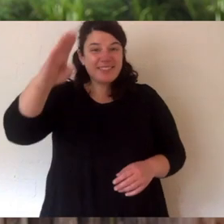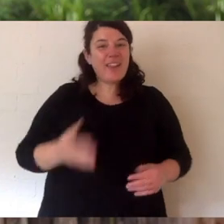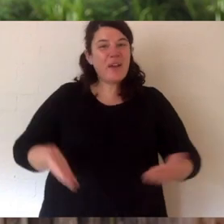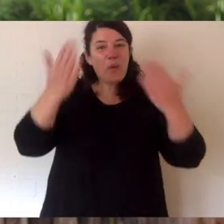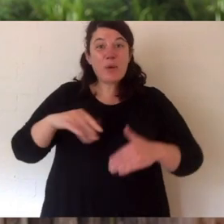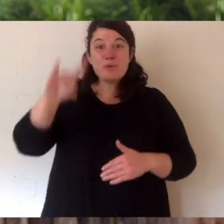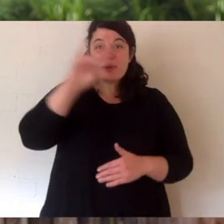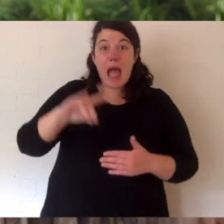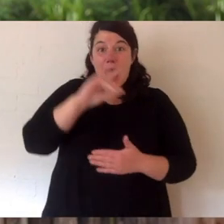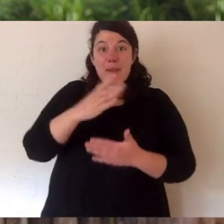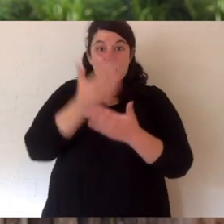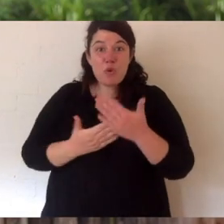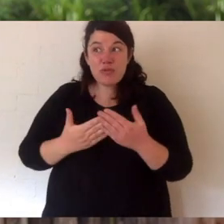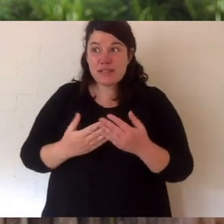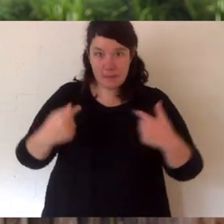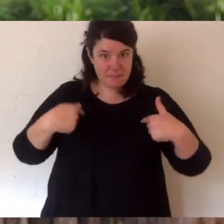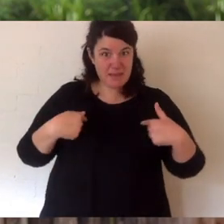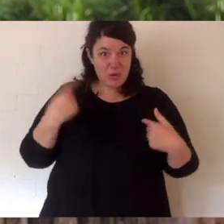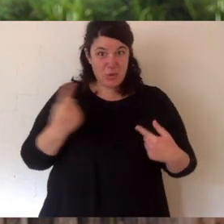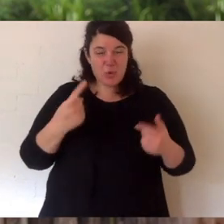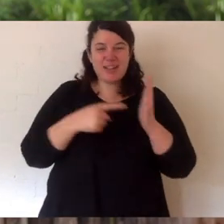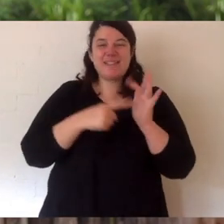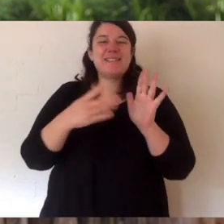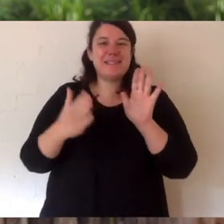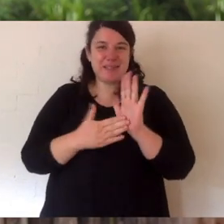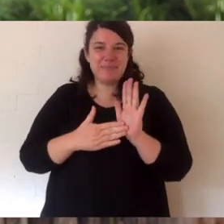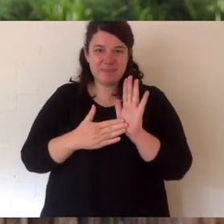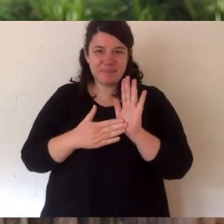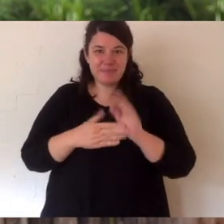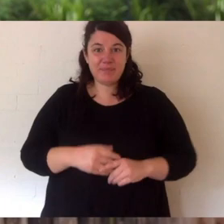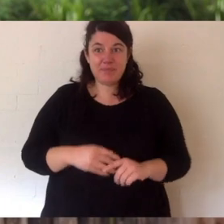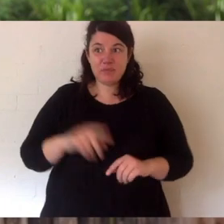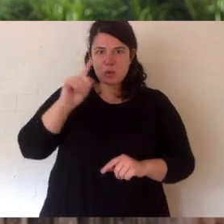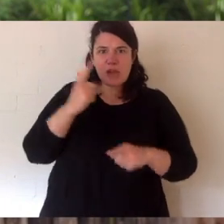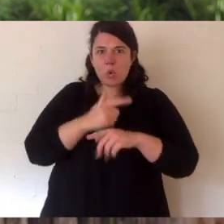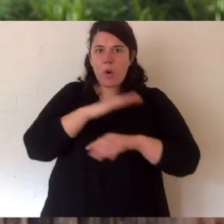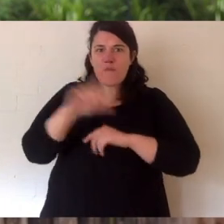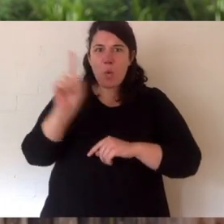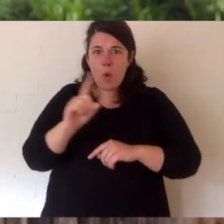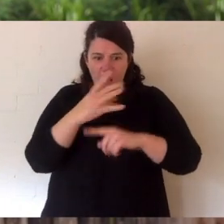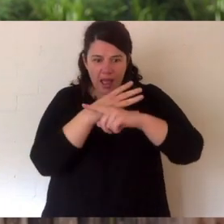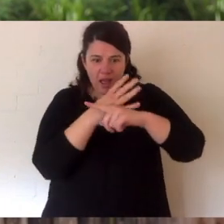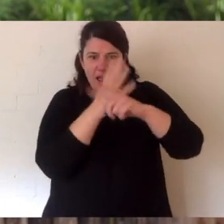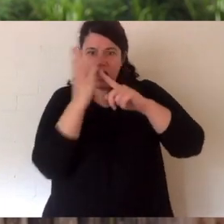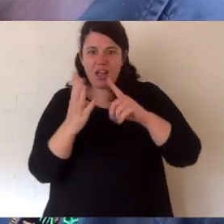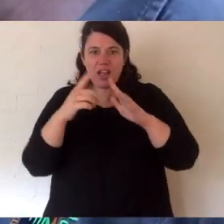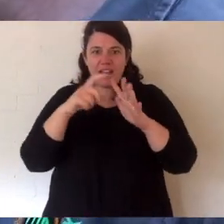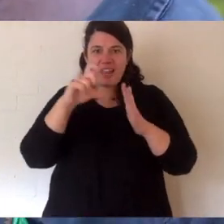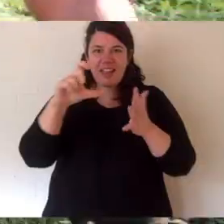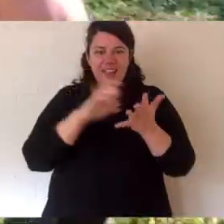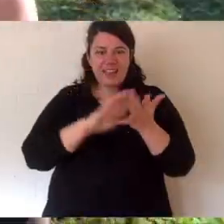G'day! Welcome to Animal Tales with Tim Faulkner. That's me. Today I'm talking about Echidnas.